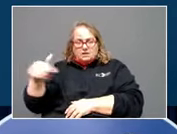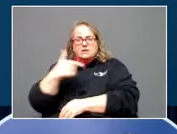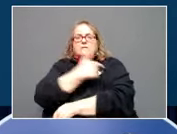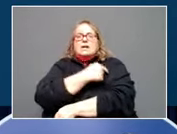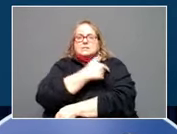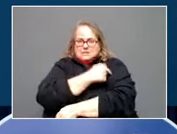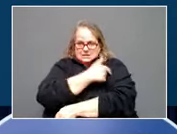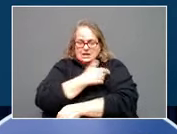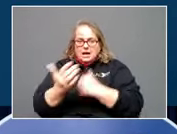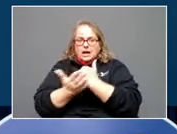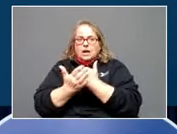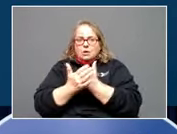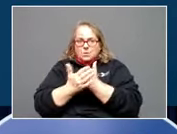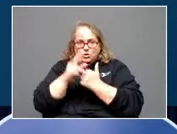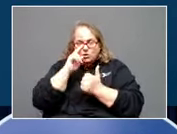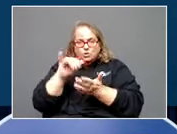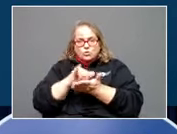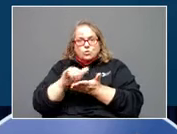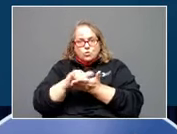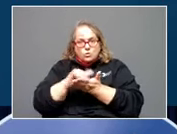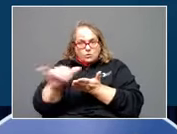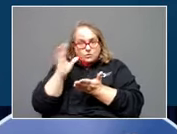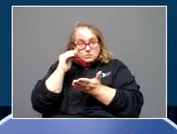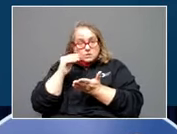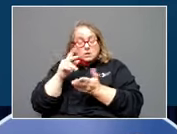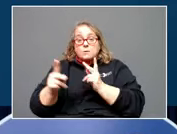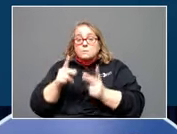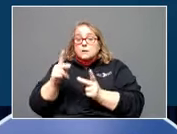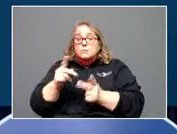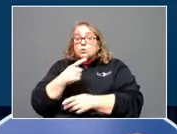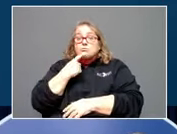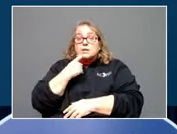at New York and their experience, are working pretty well. But guess what red is?